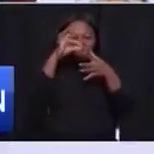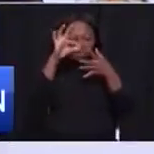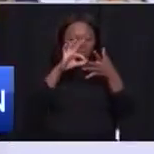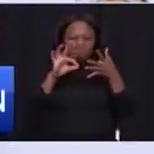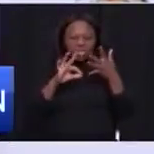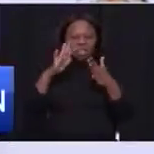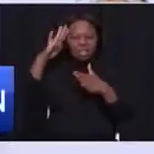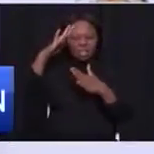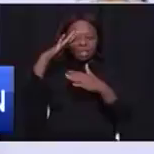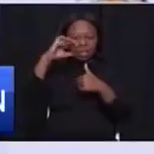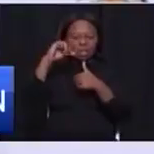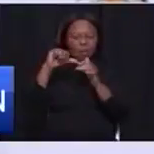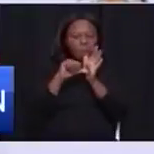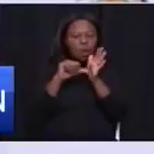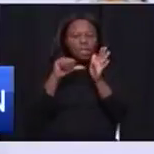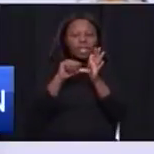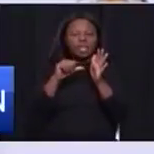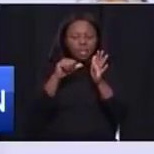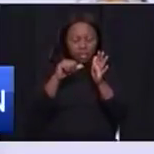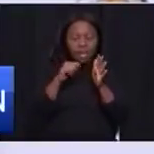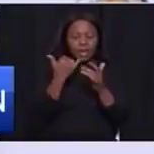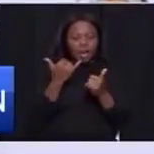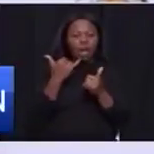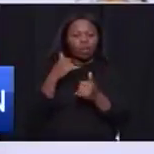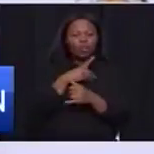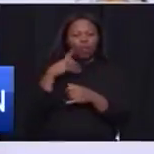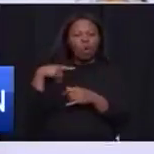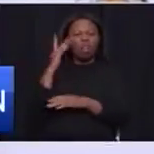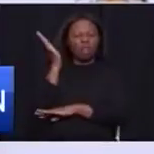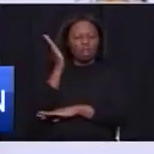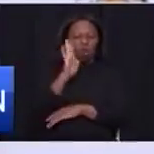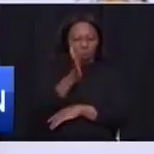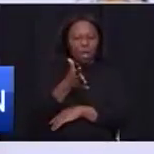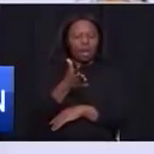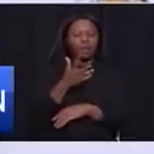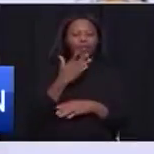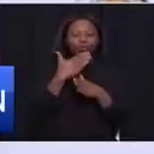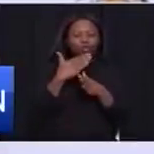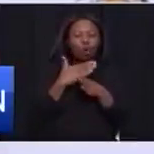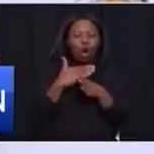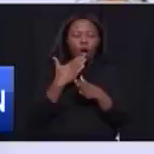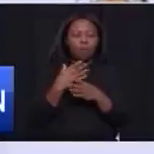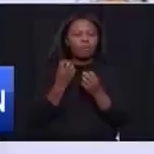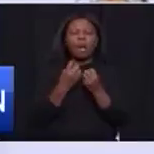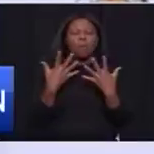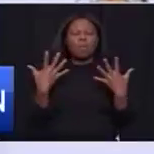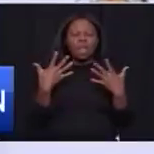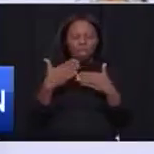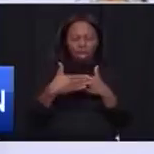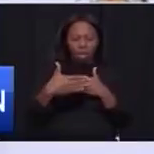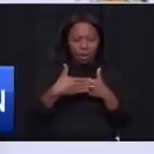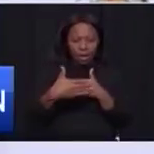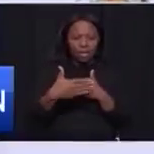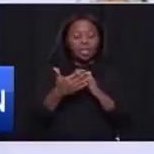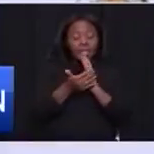that Dr. Ramukupa is going to outline about how many jobs we will have in each sector. Our skills